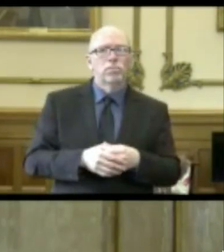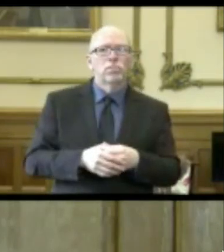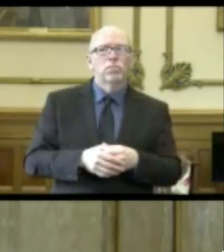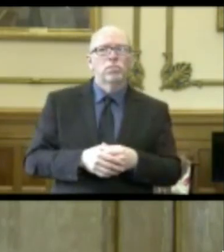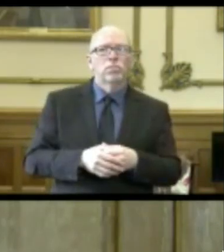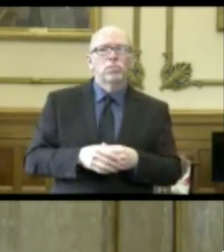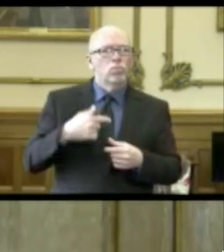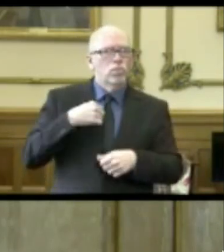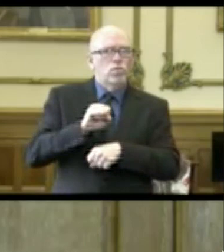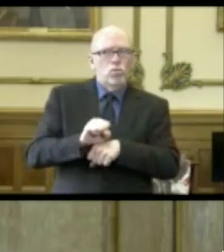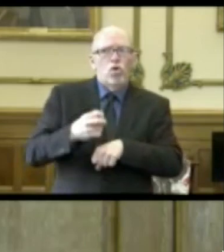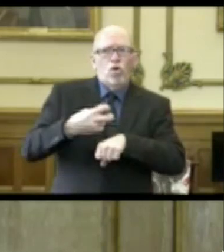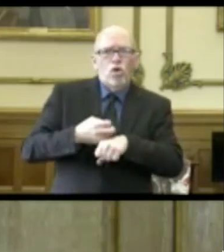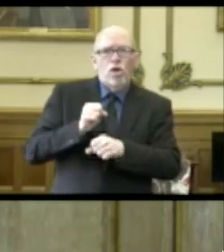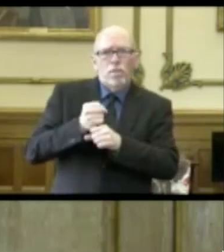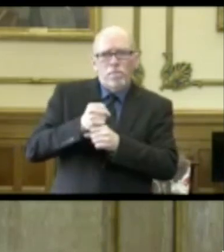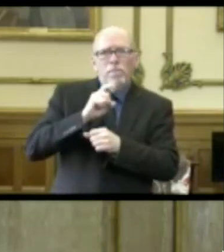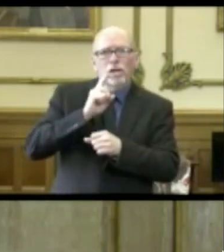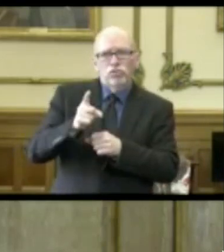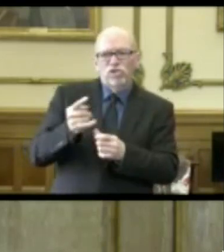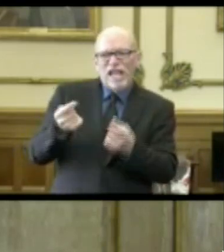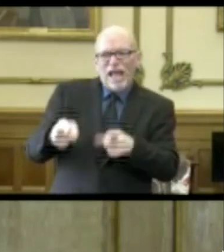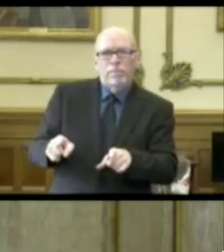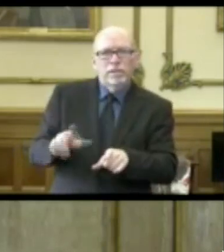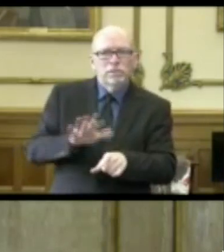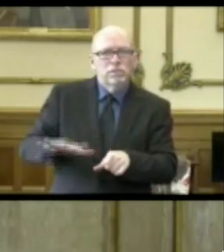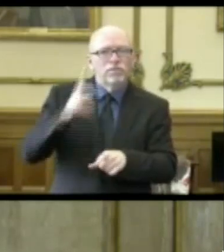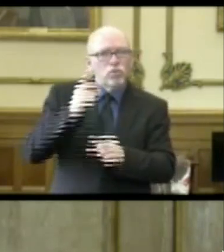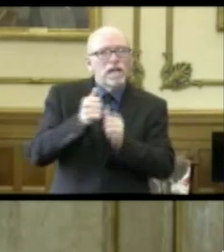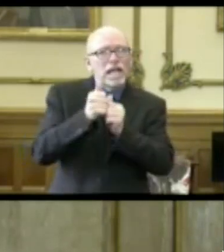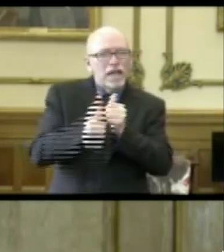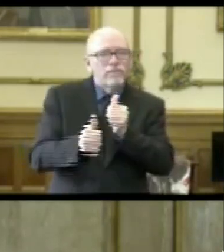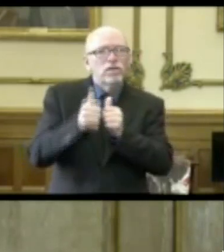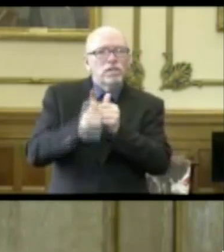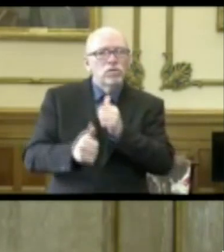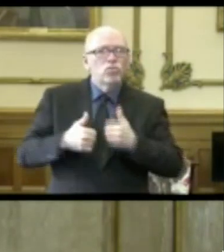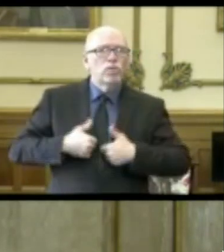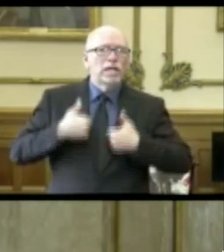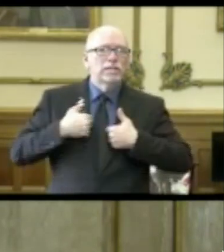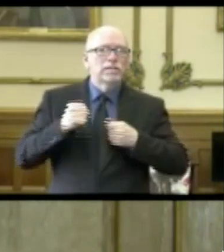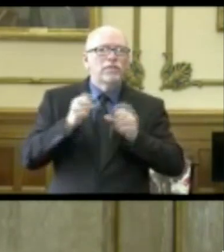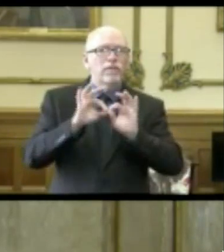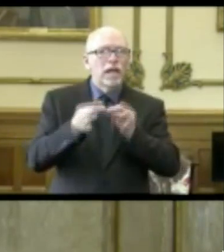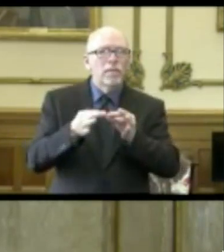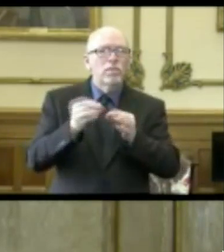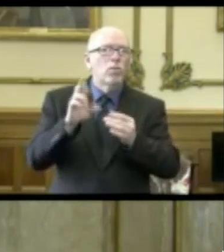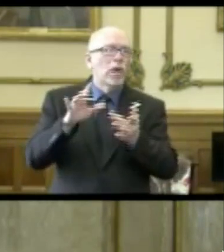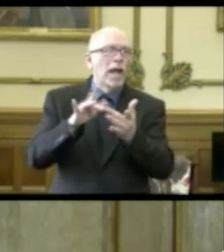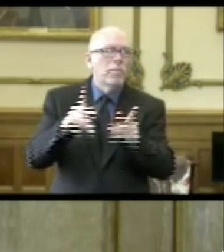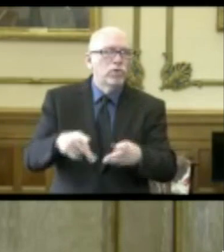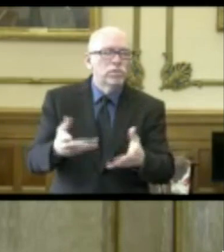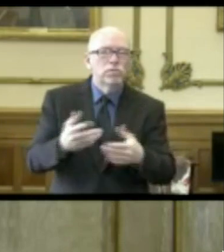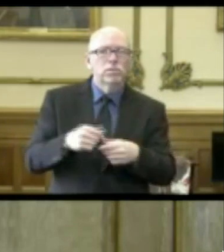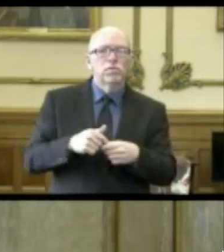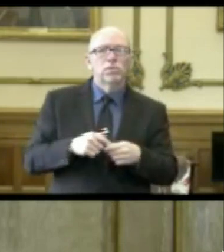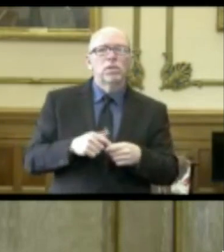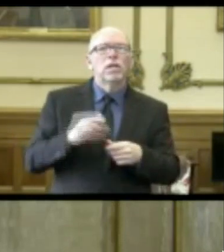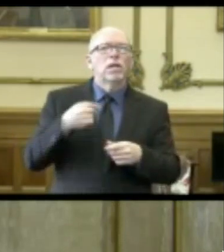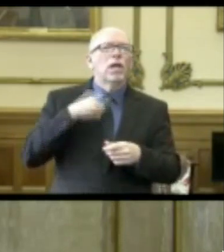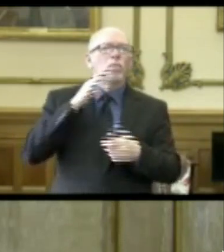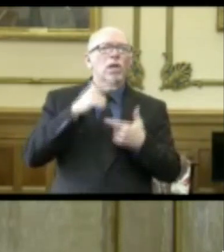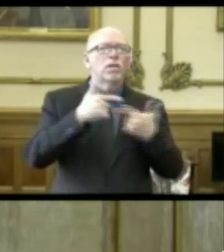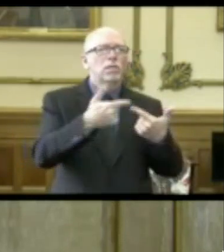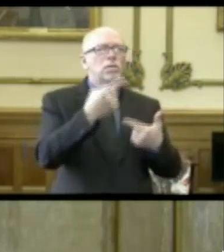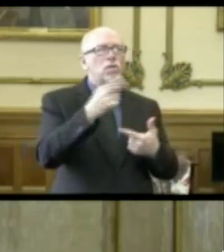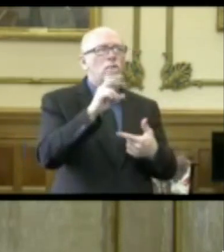are working very hard to make sure that that occurs for every single resident's family or contact individual. And I'm going to let